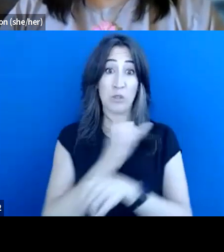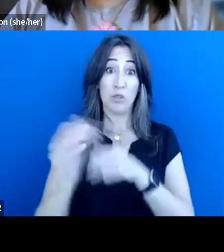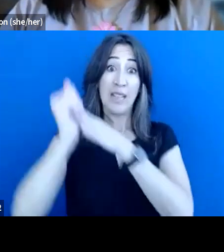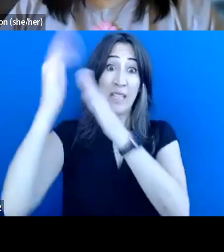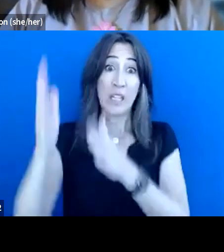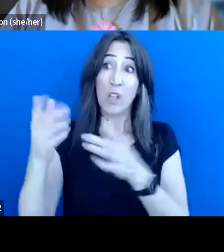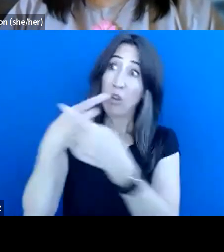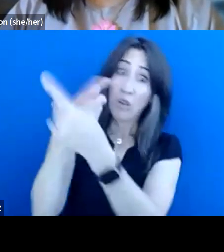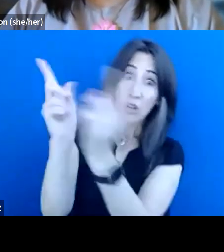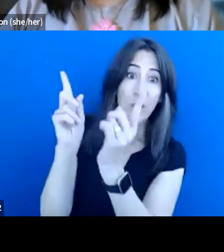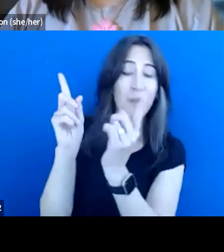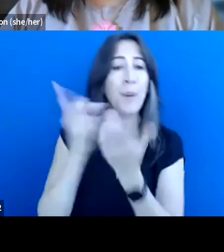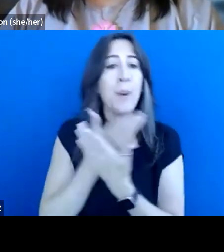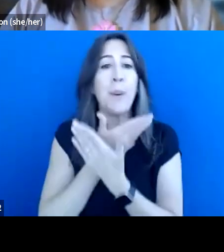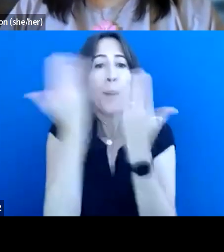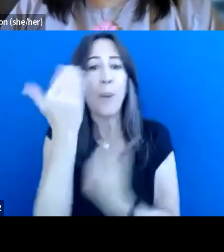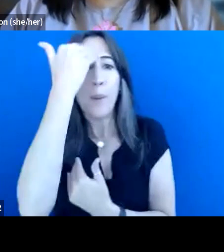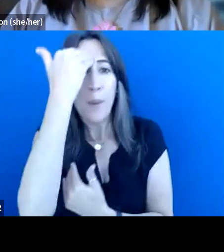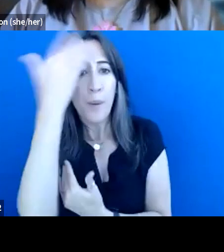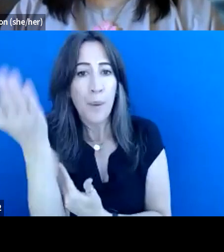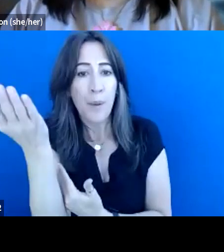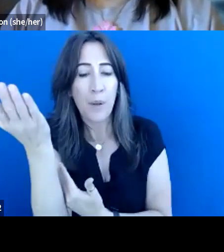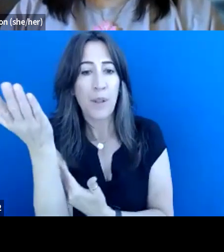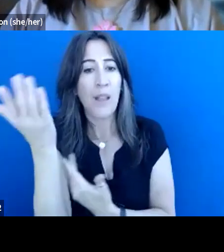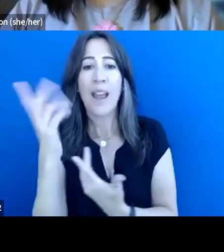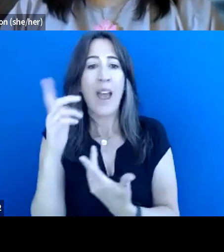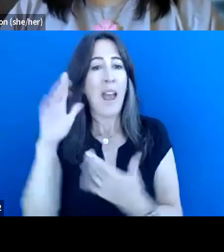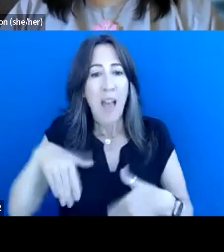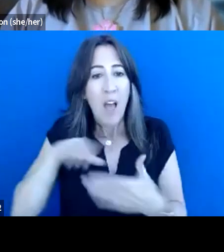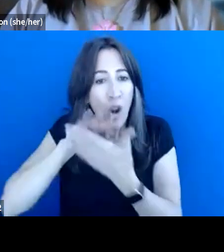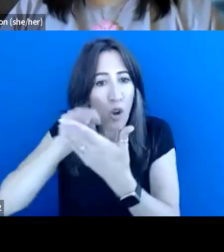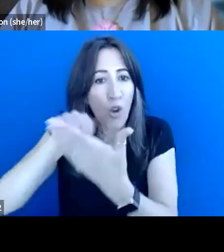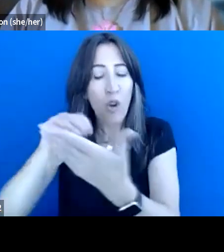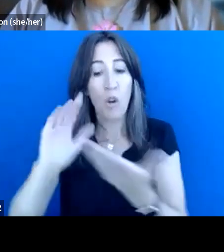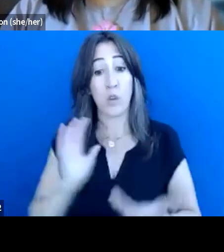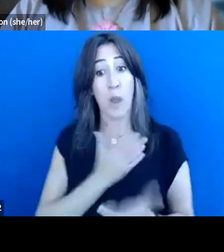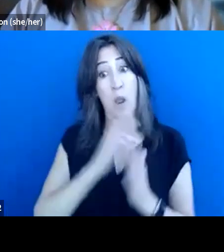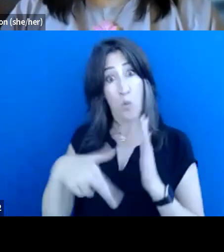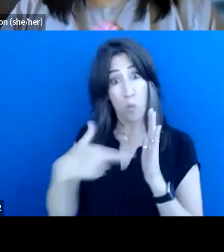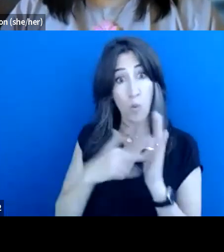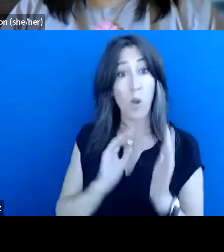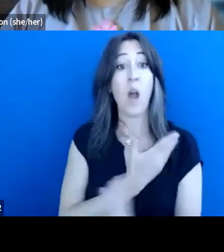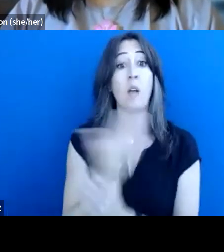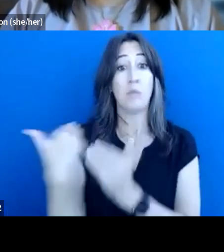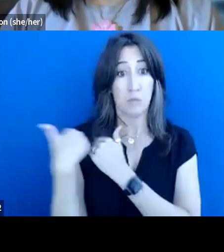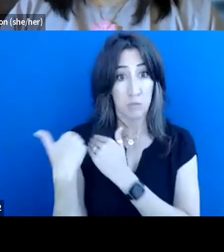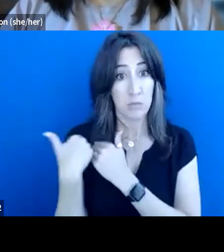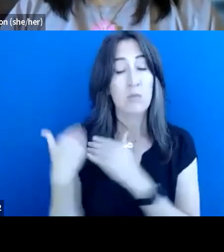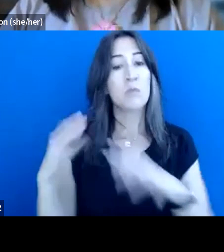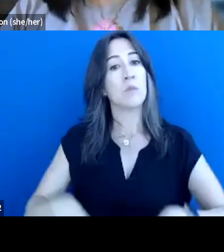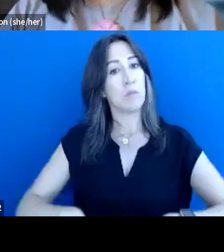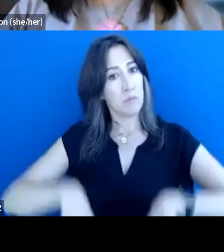uh, uneducated the general public is. And, you know, our role and responsibility is to help facilitate,